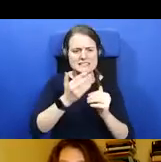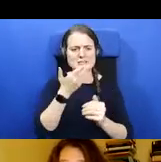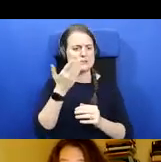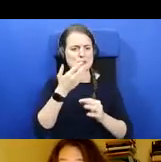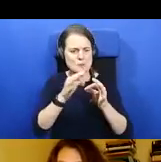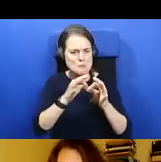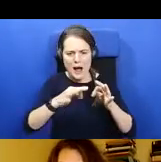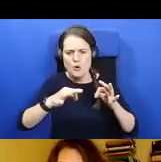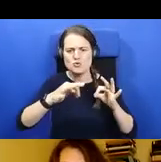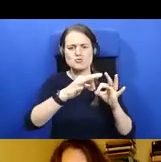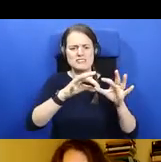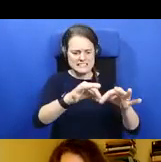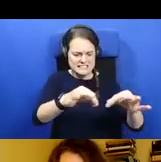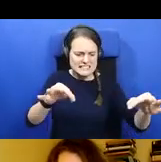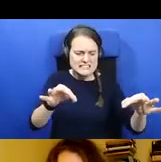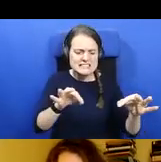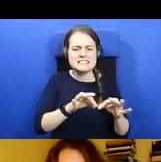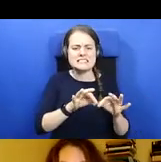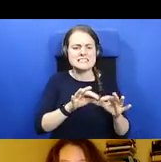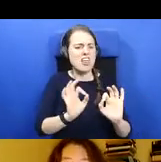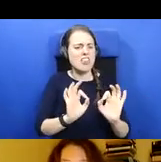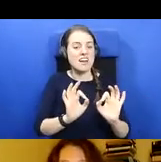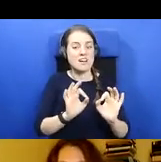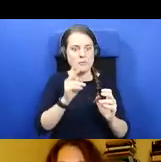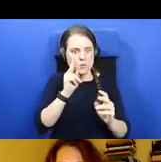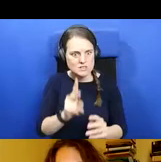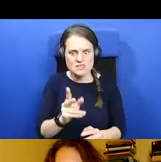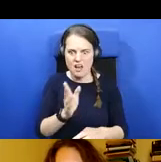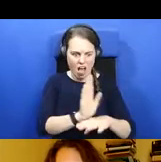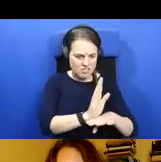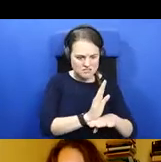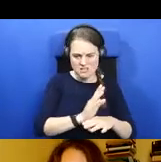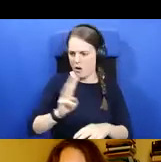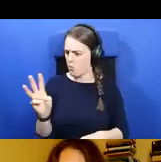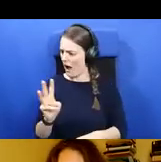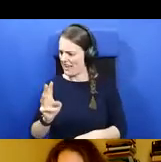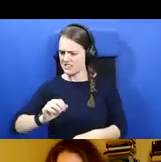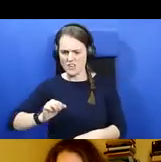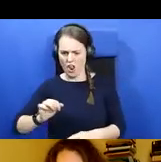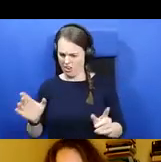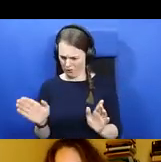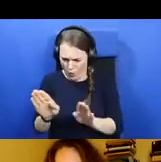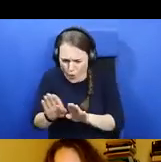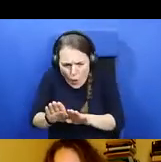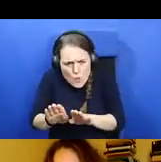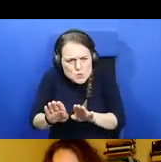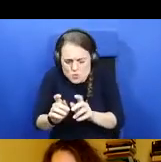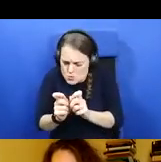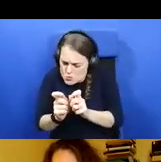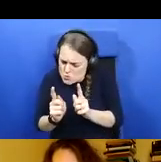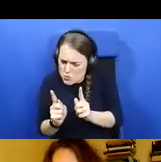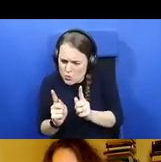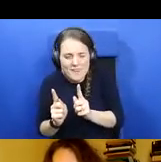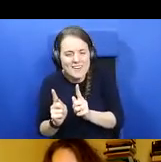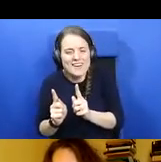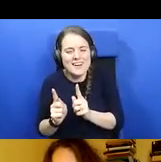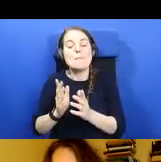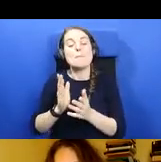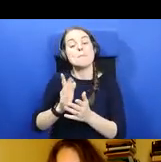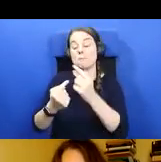close Ulster and the West of Scotland are. And in the early Middle Ages, the period that I look at,